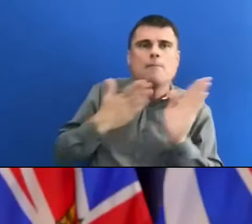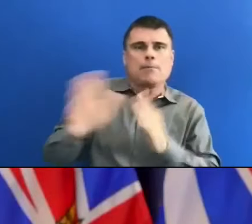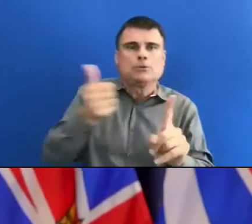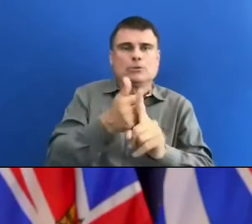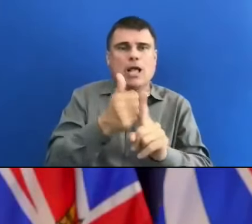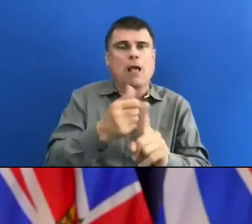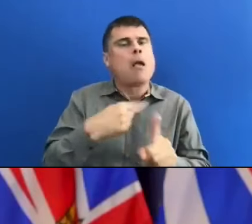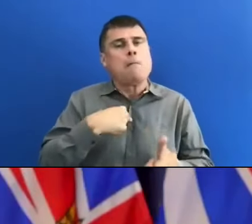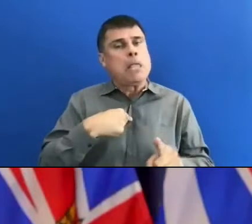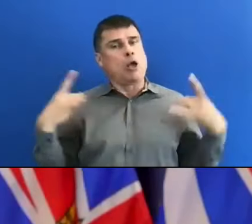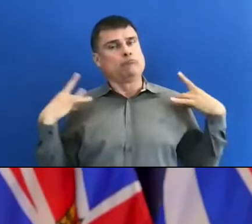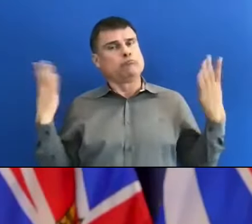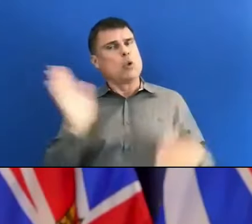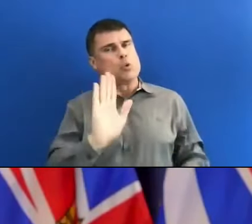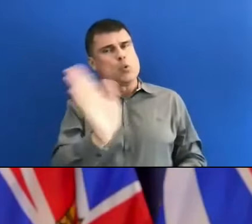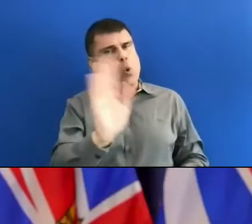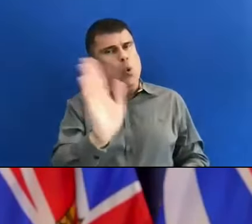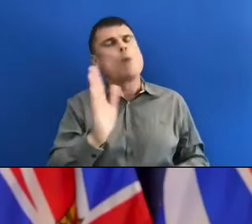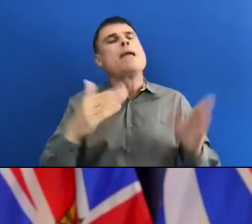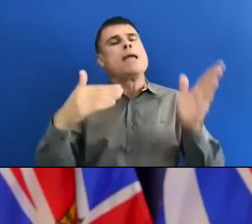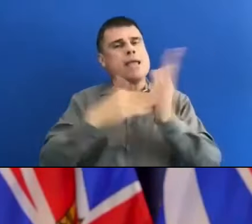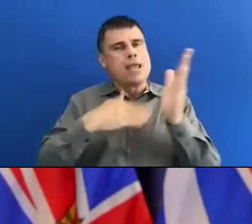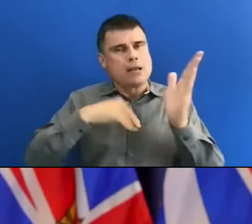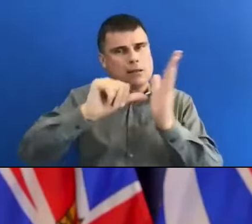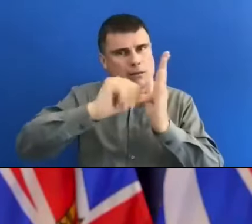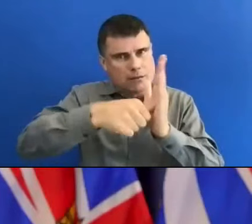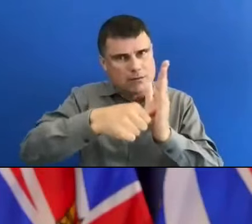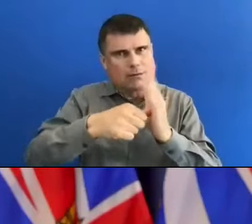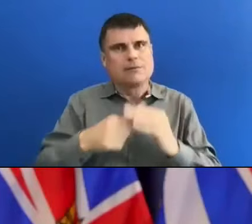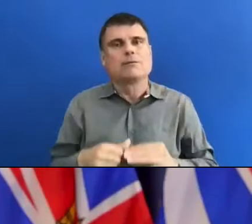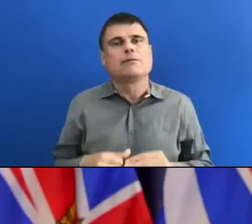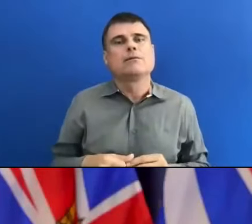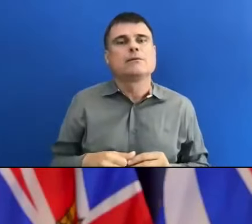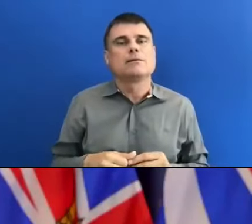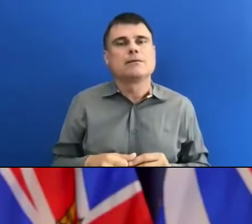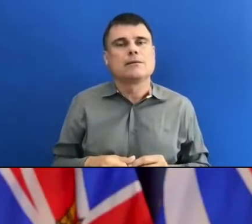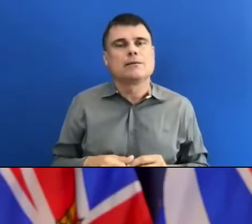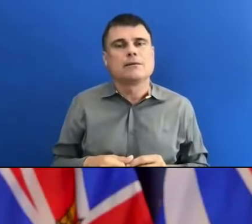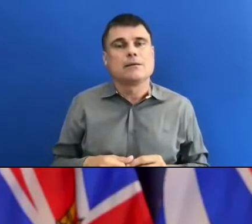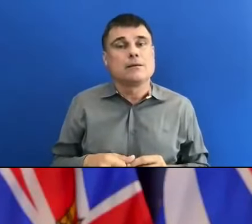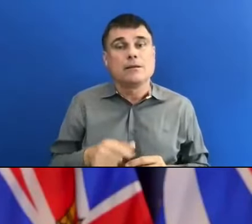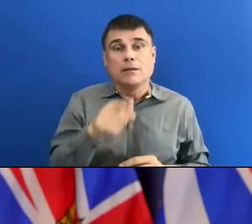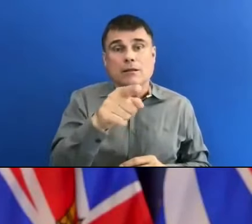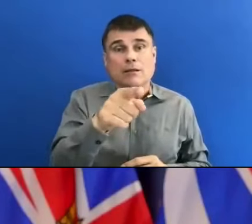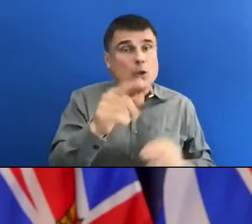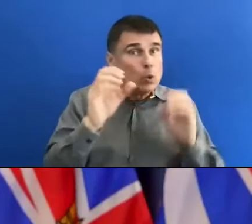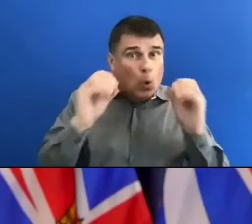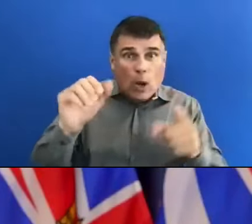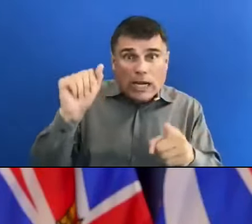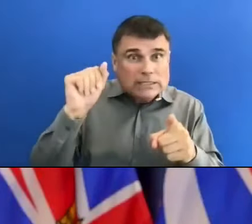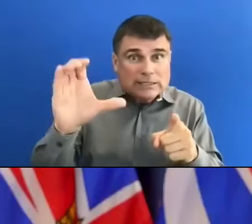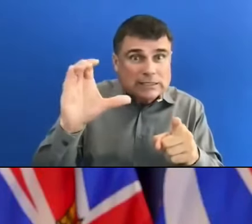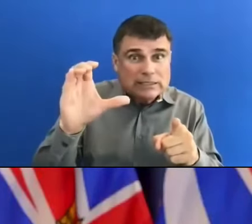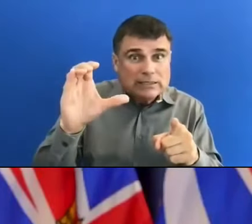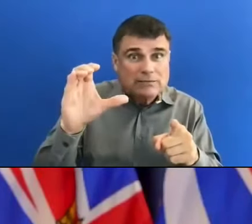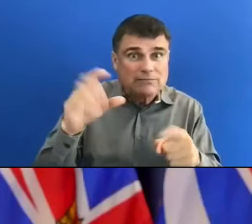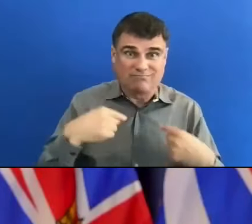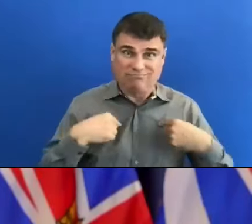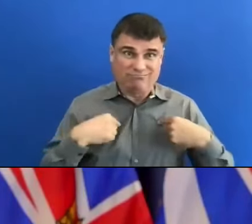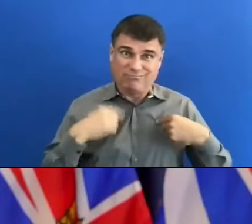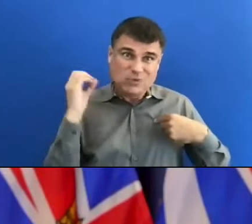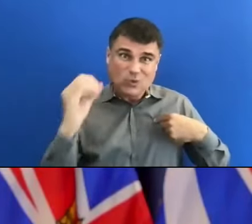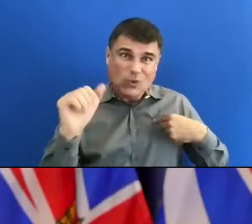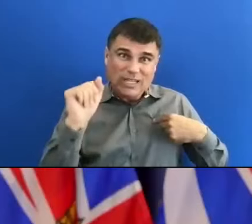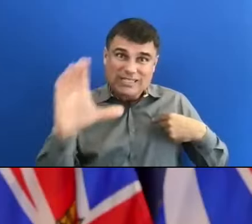But again, you can prepare for a whole bunch of things. But if you don't have air conditioning, which certainly I don't in my home,